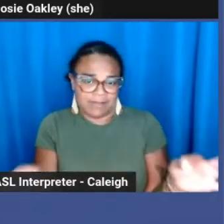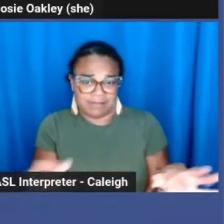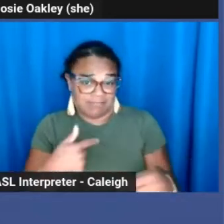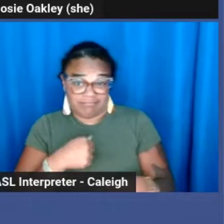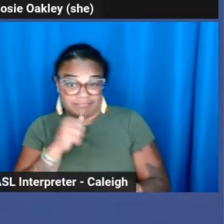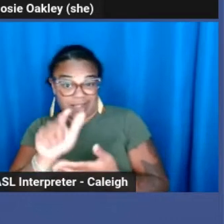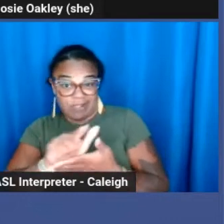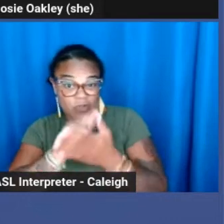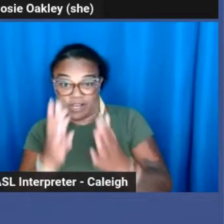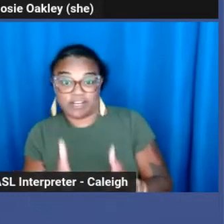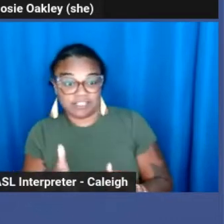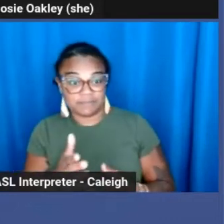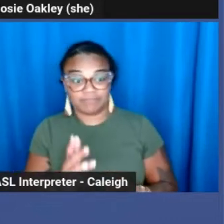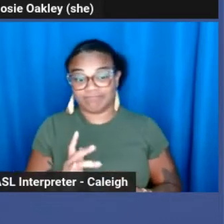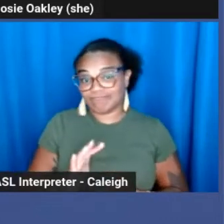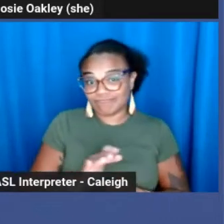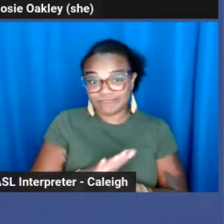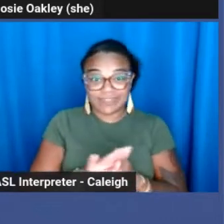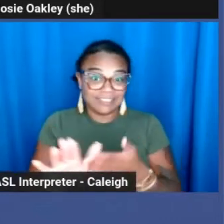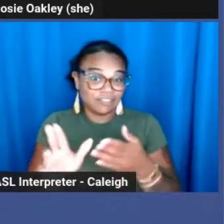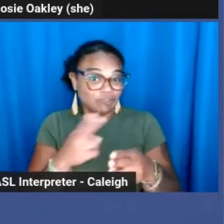It's nice and short, just one page.